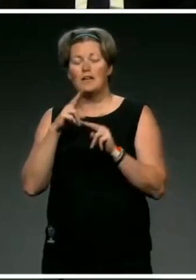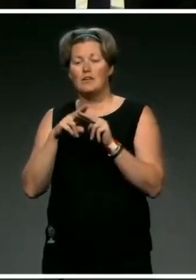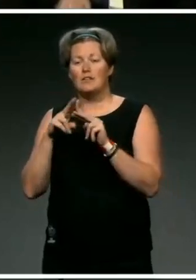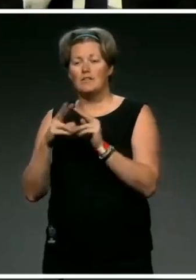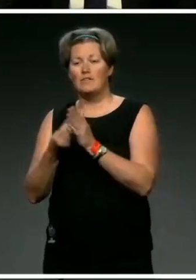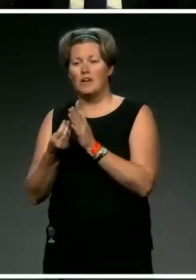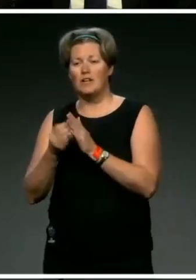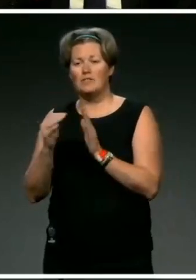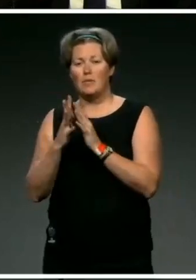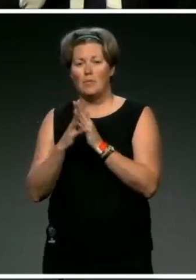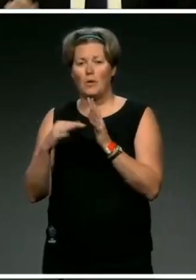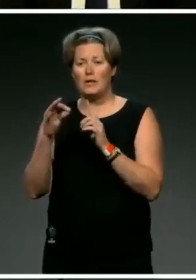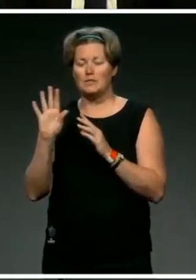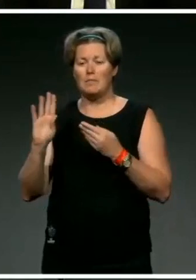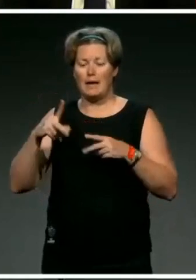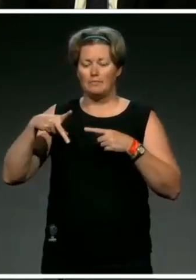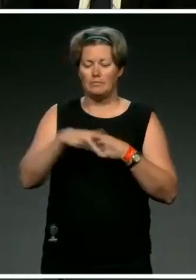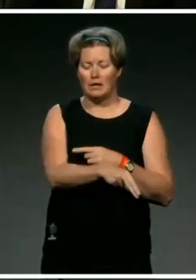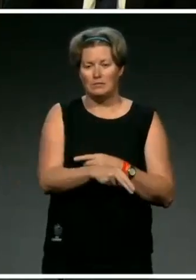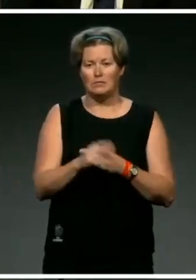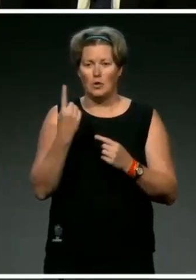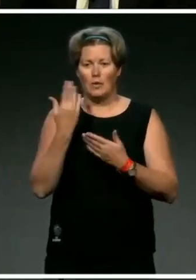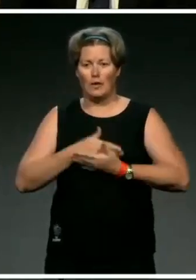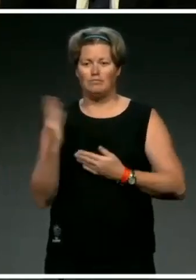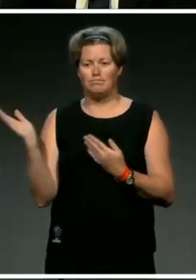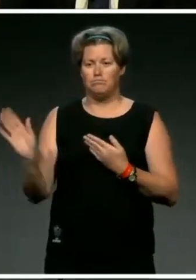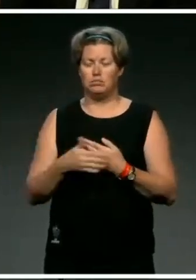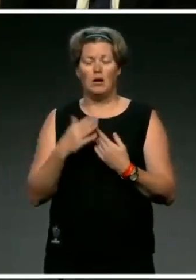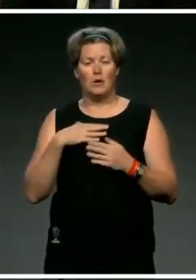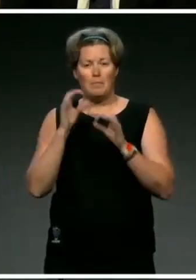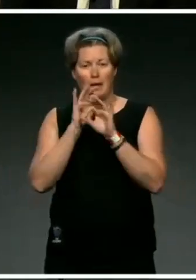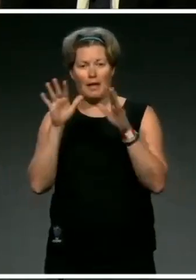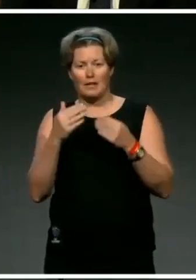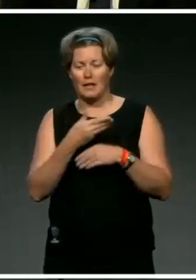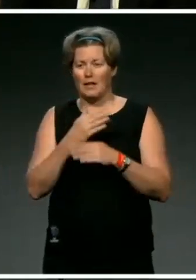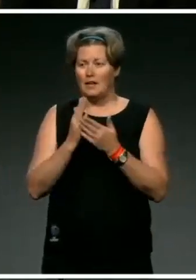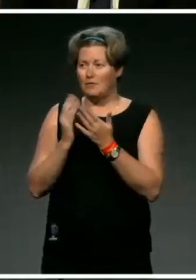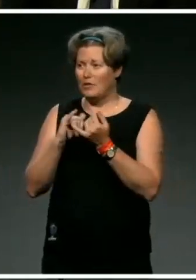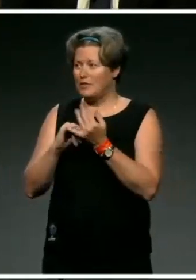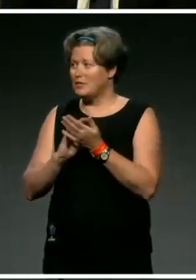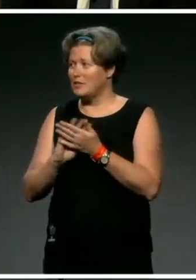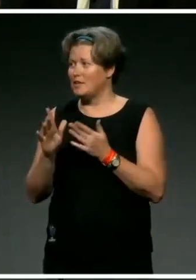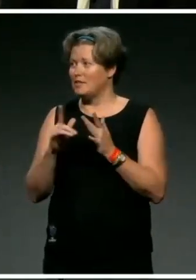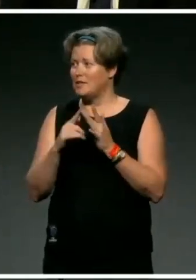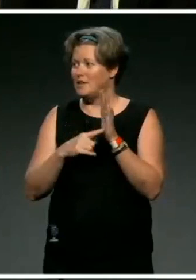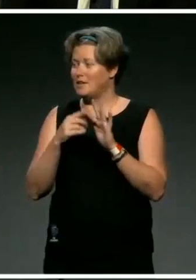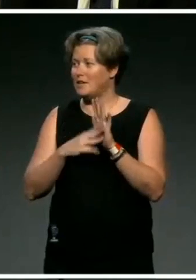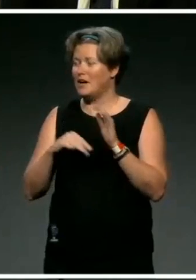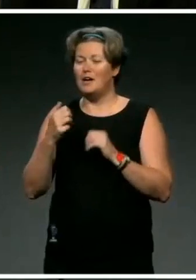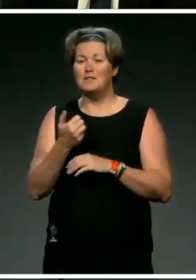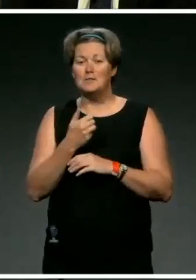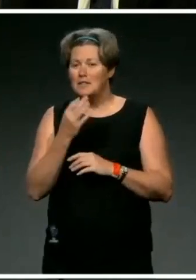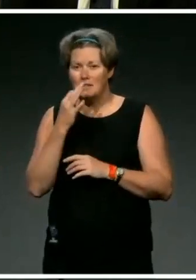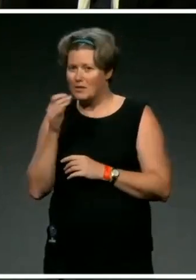financing from Westpac shut off overnight. I want to make very clear to every shareholder in the room that the resolution at item 6 is not asking the bank